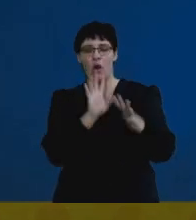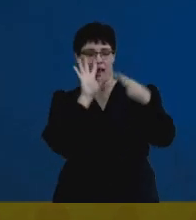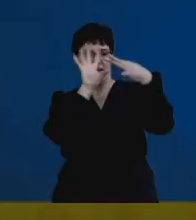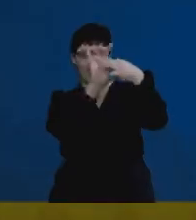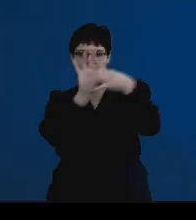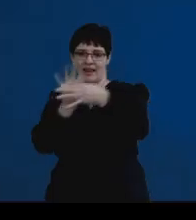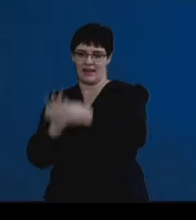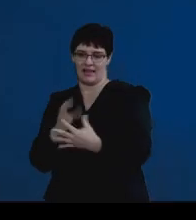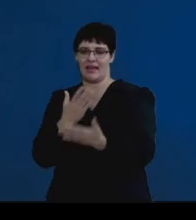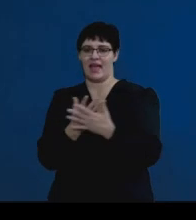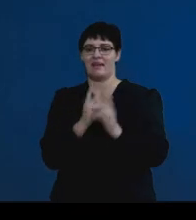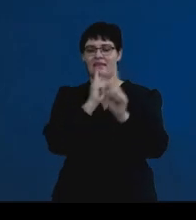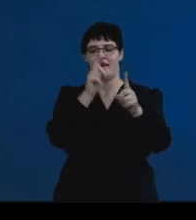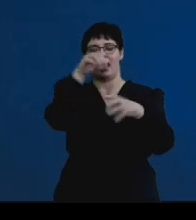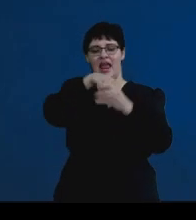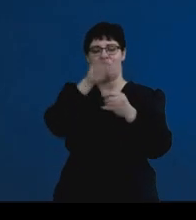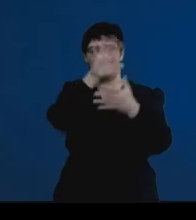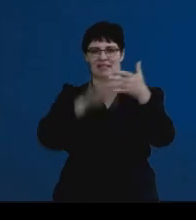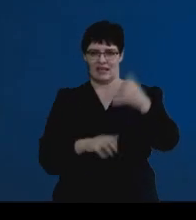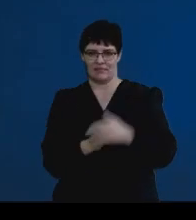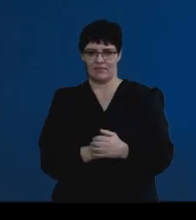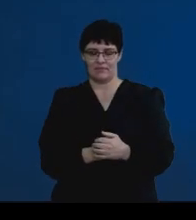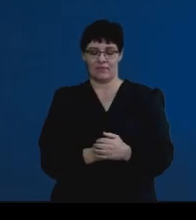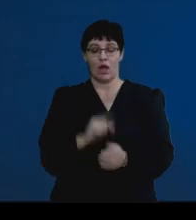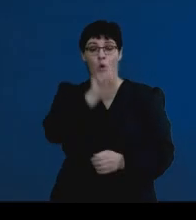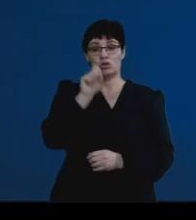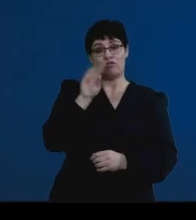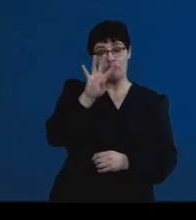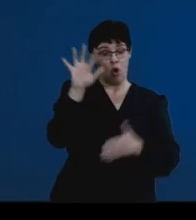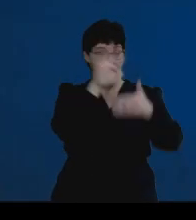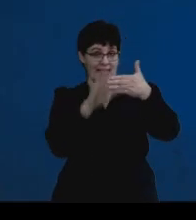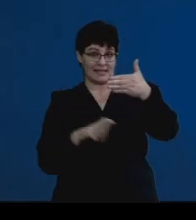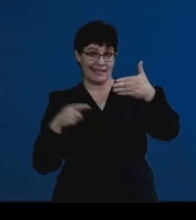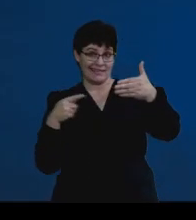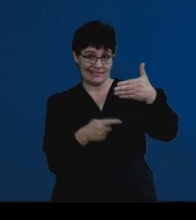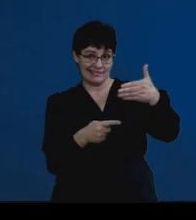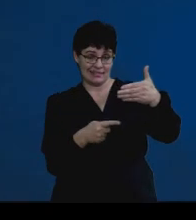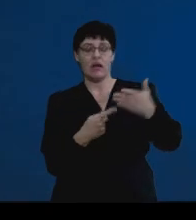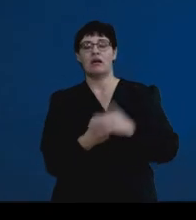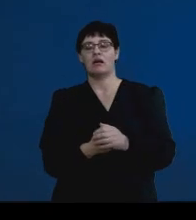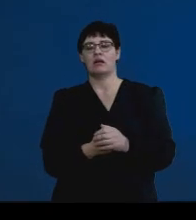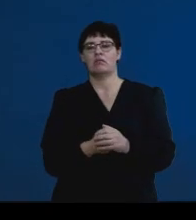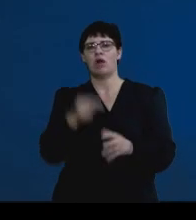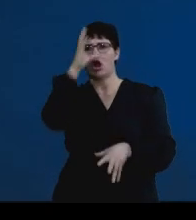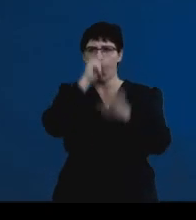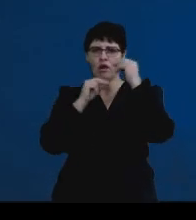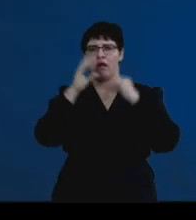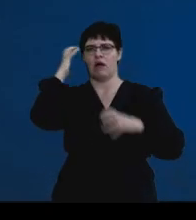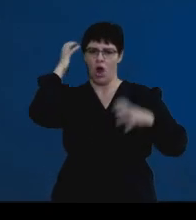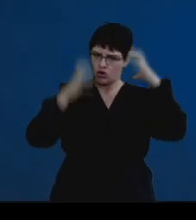So, in question four, which is the essay, you will often see that learners confuse